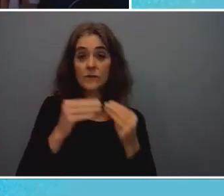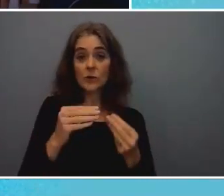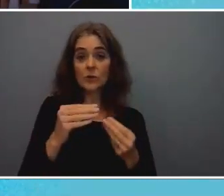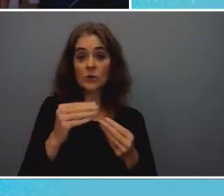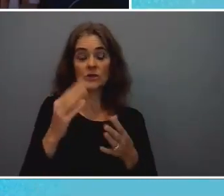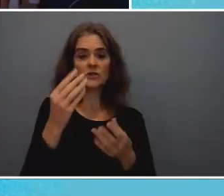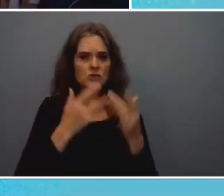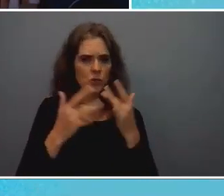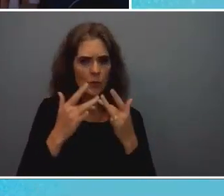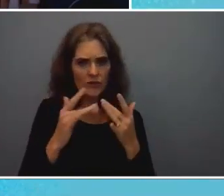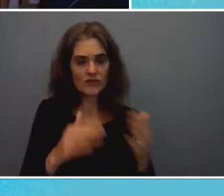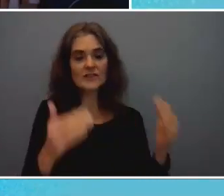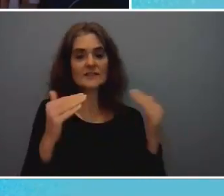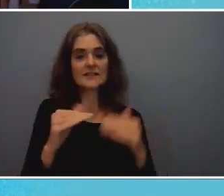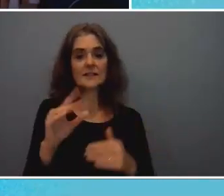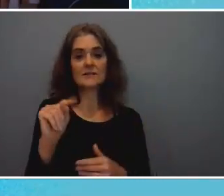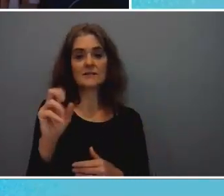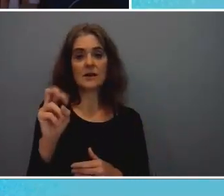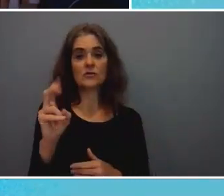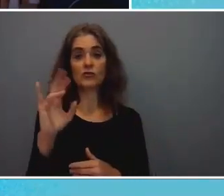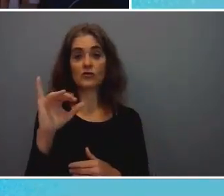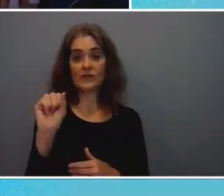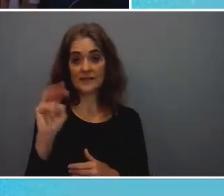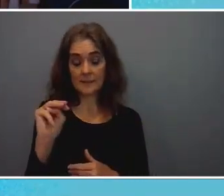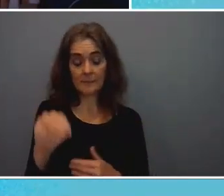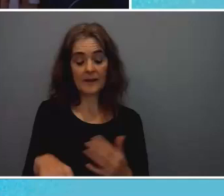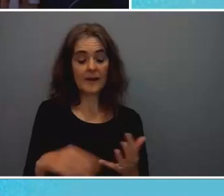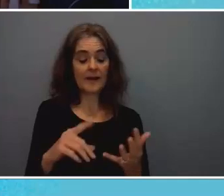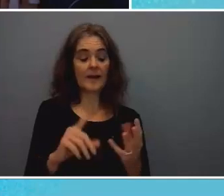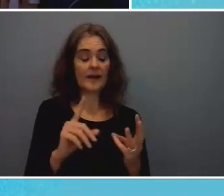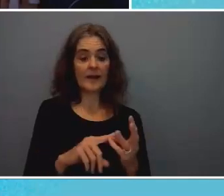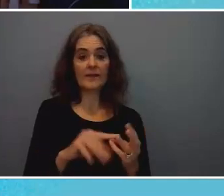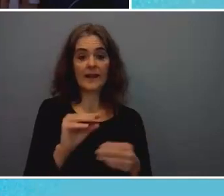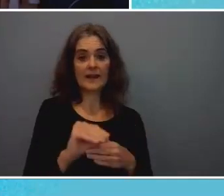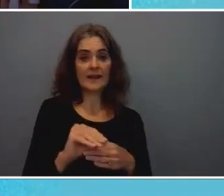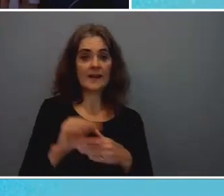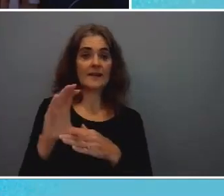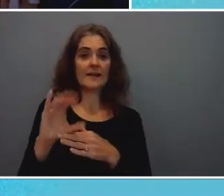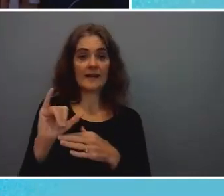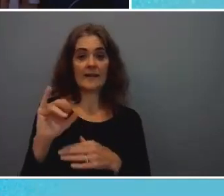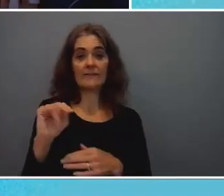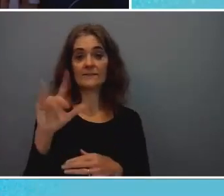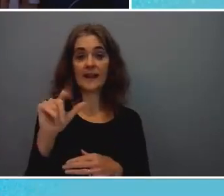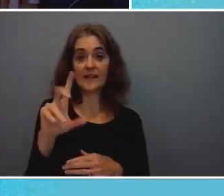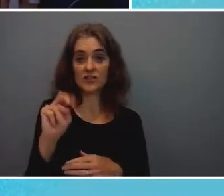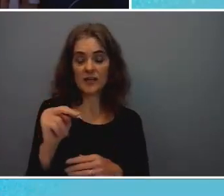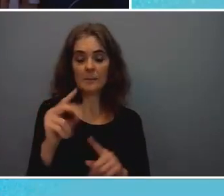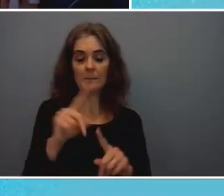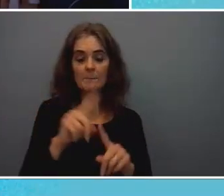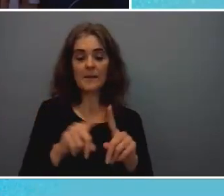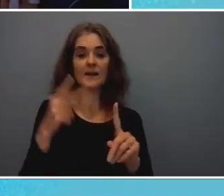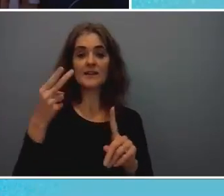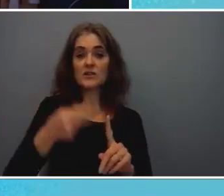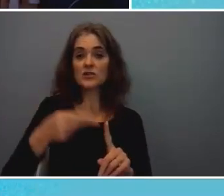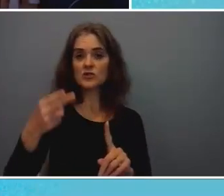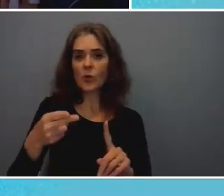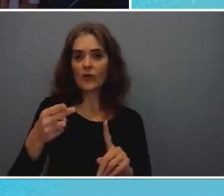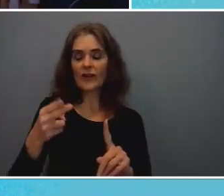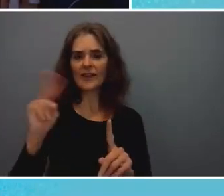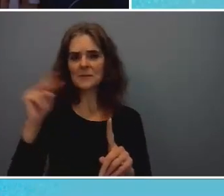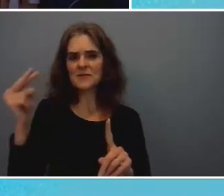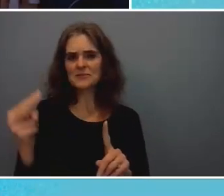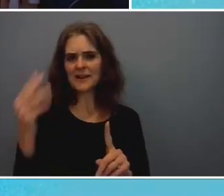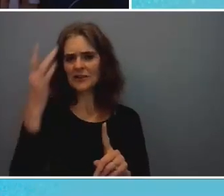those are the ones that they listed we could add others but here's the historic part they said